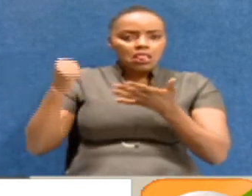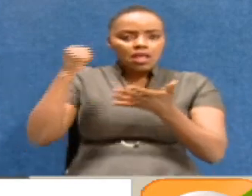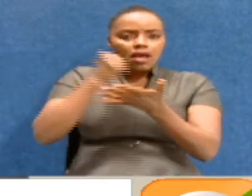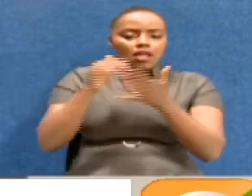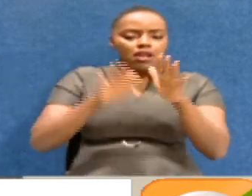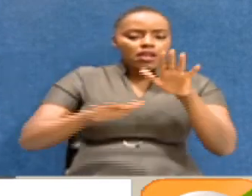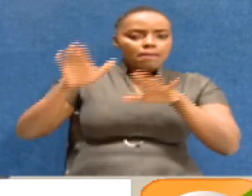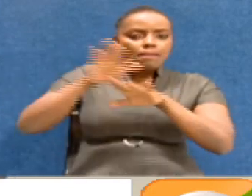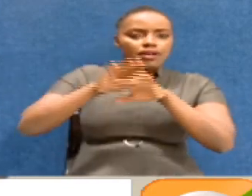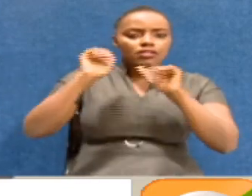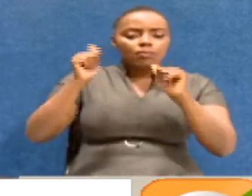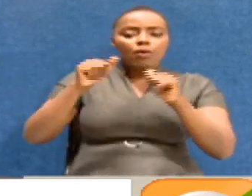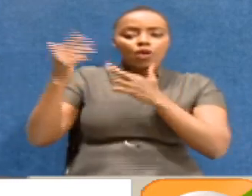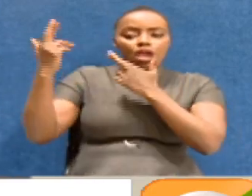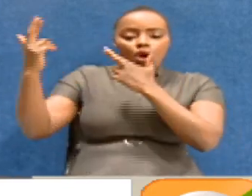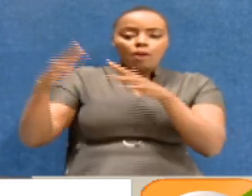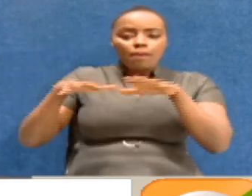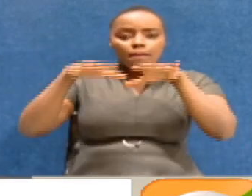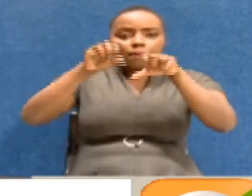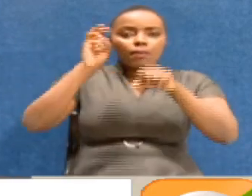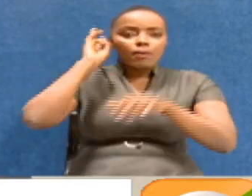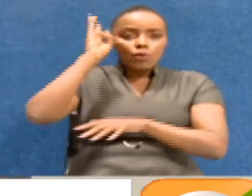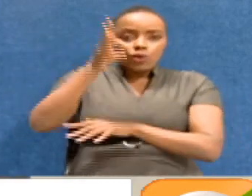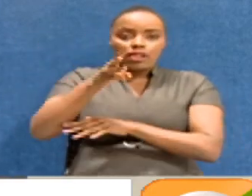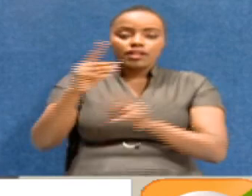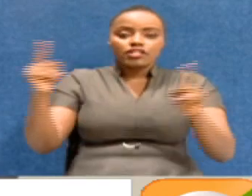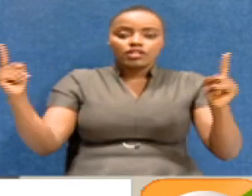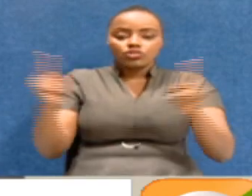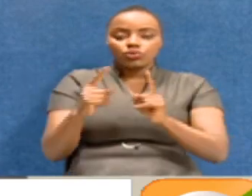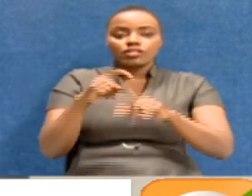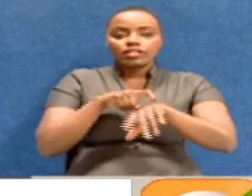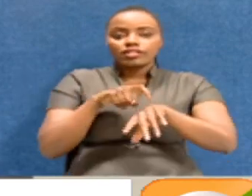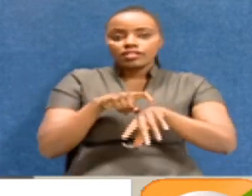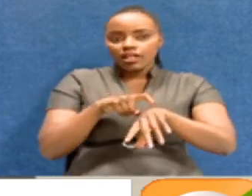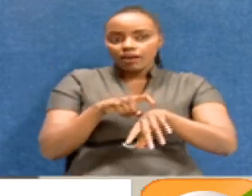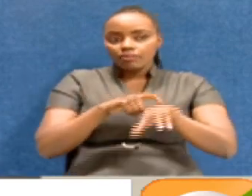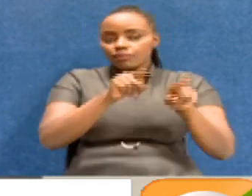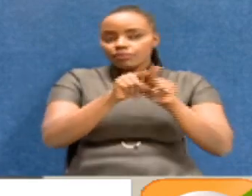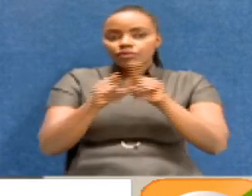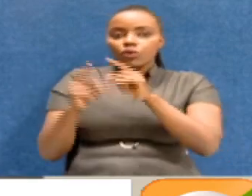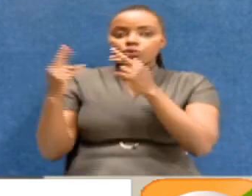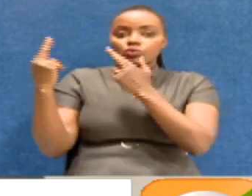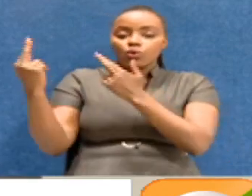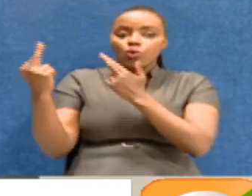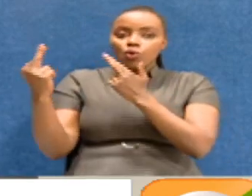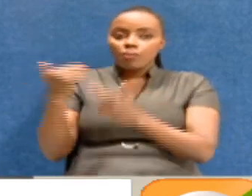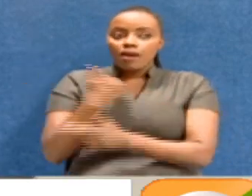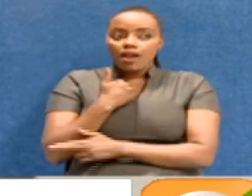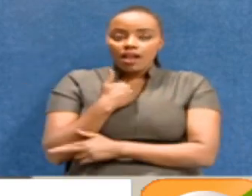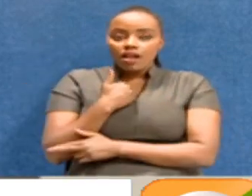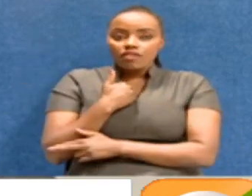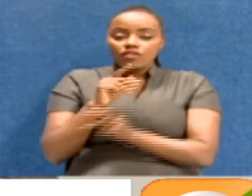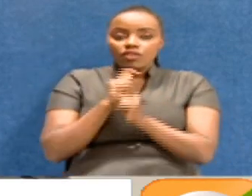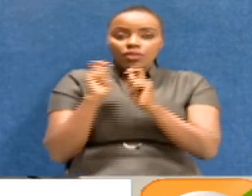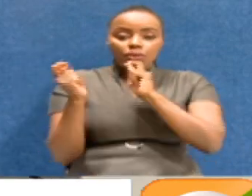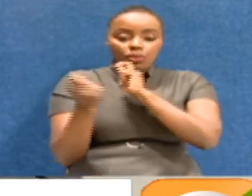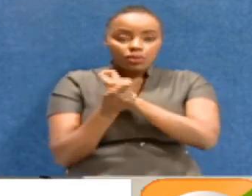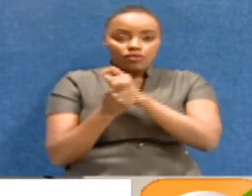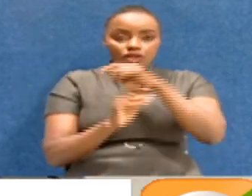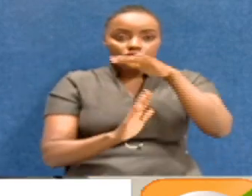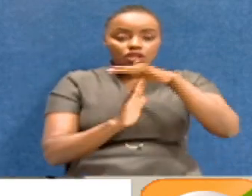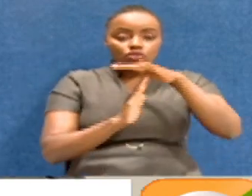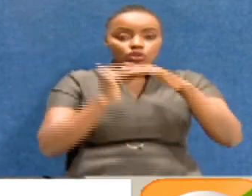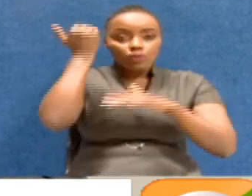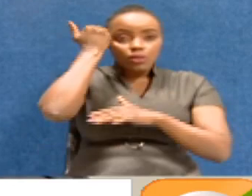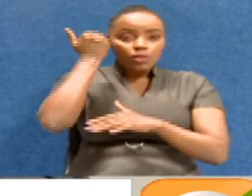vacancies will be filled in the short term. Okay. And we hope that the reconstituted Supreme Court